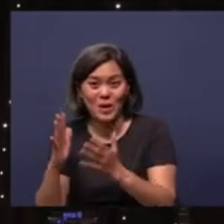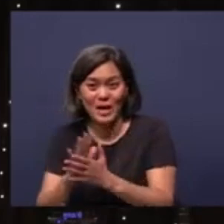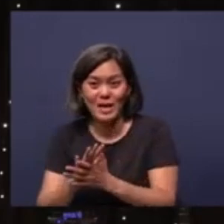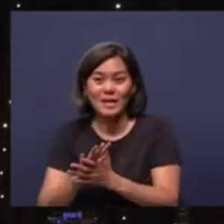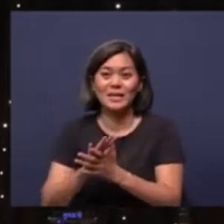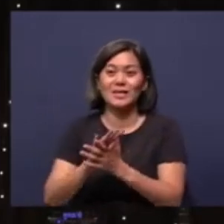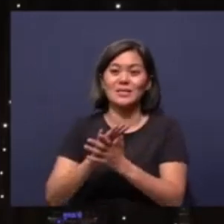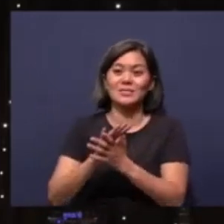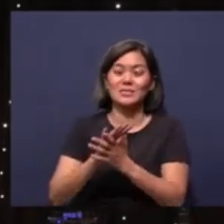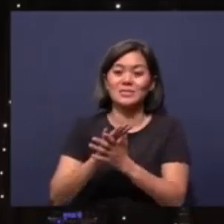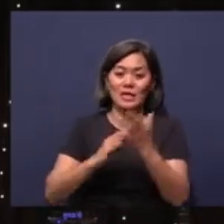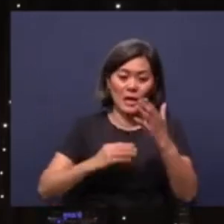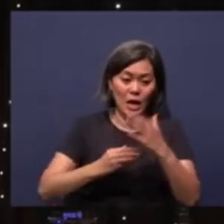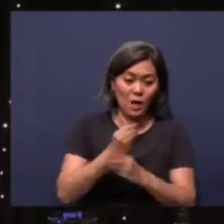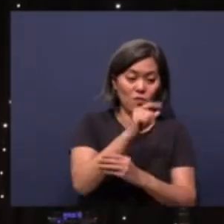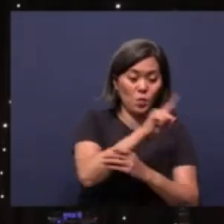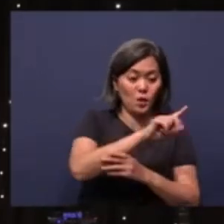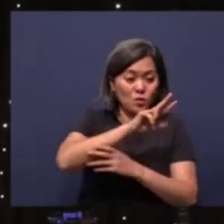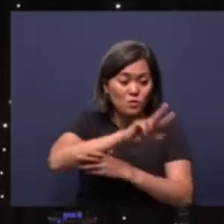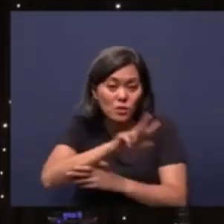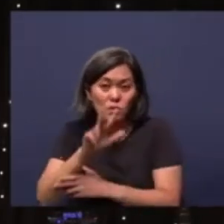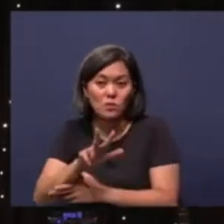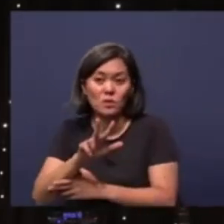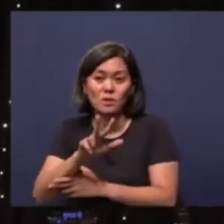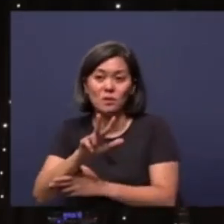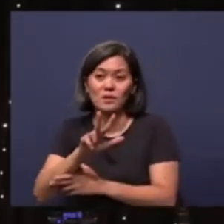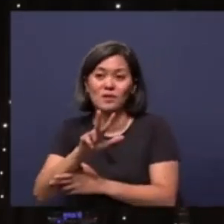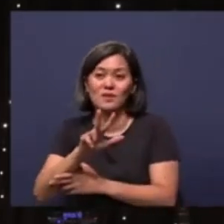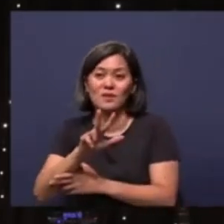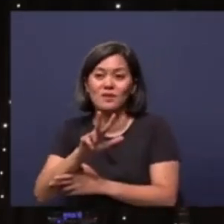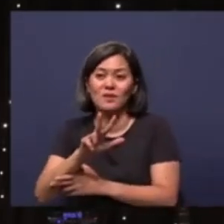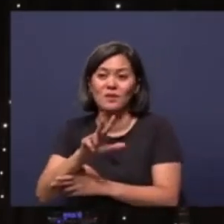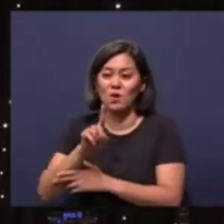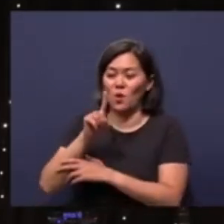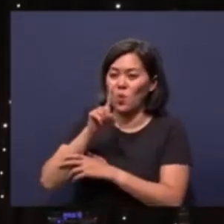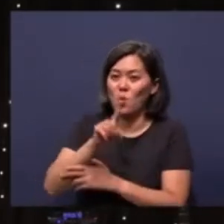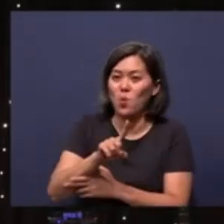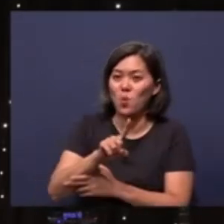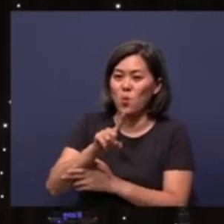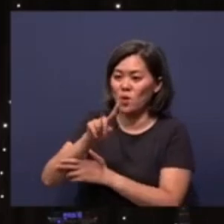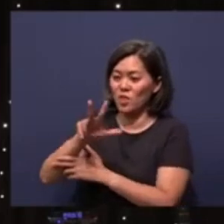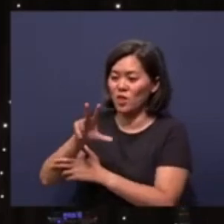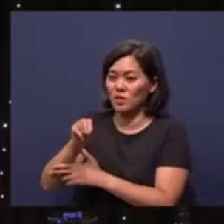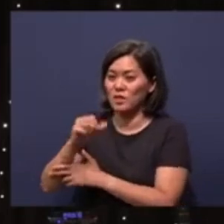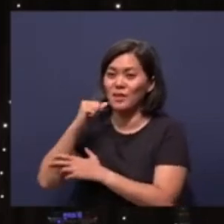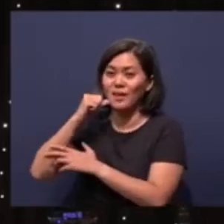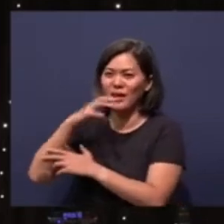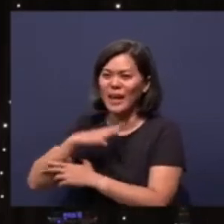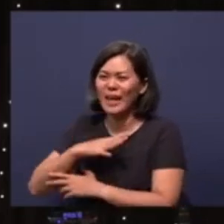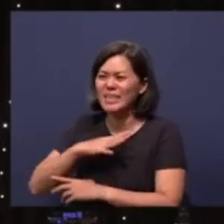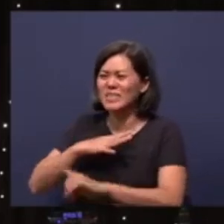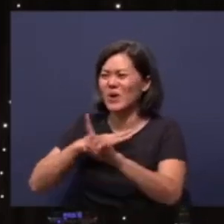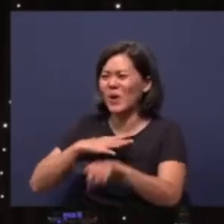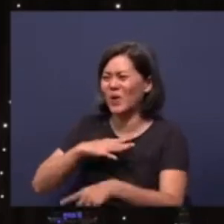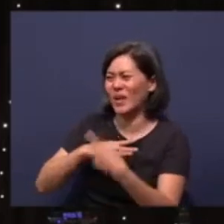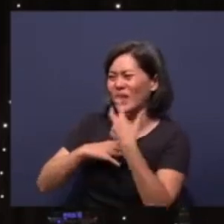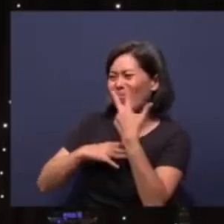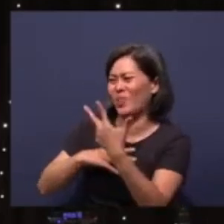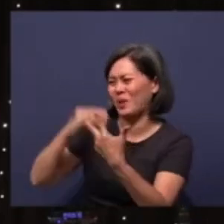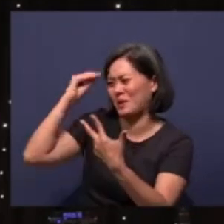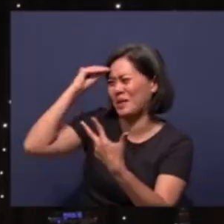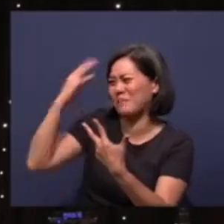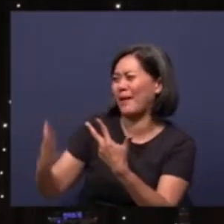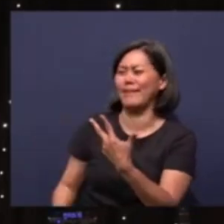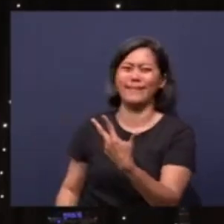Out of 133, 130 are ladies, only 3 are male.